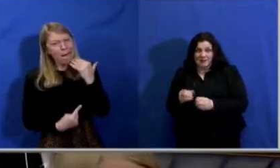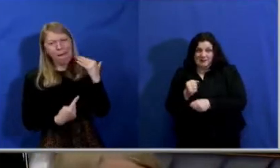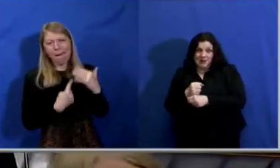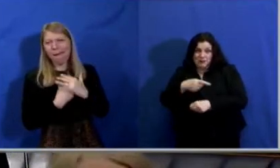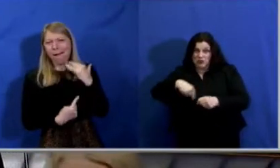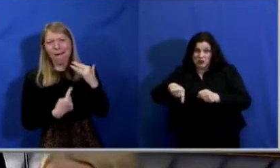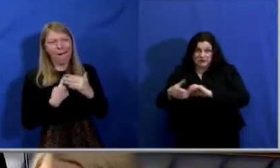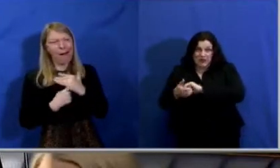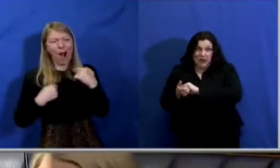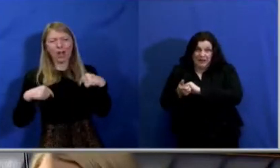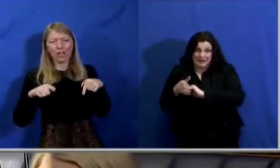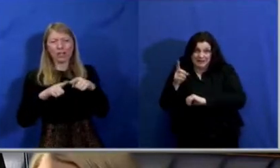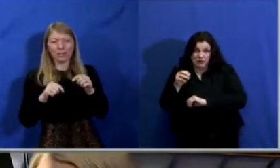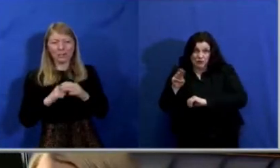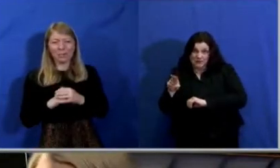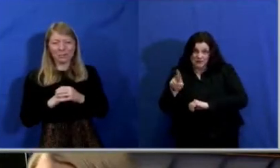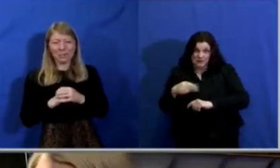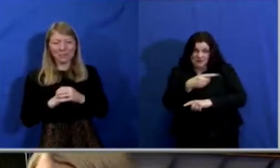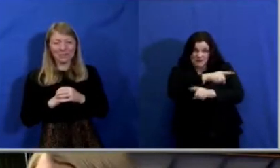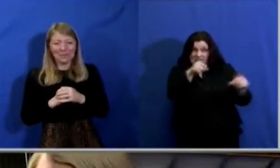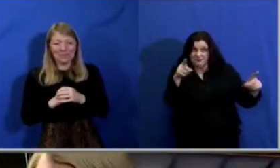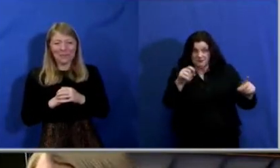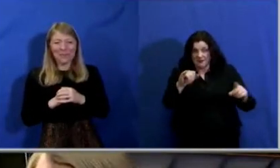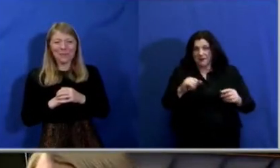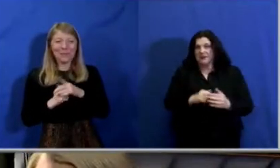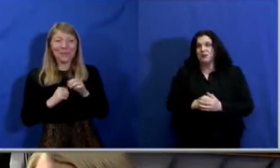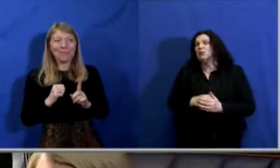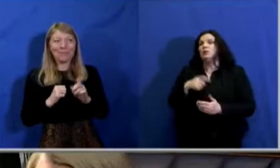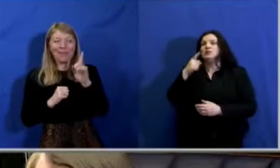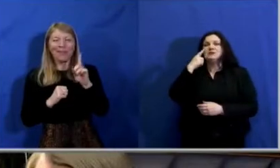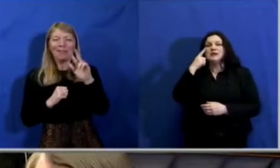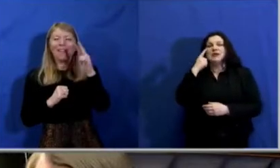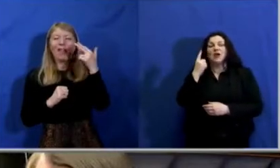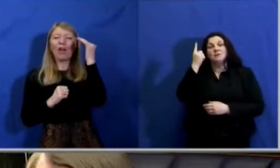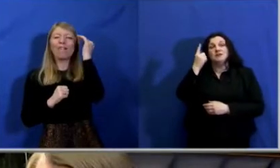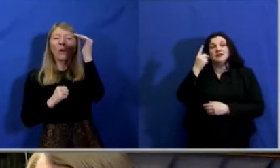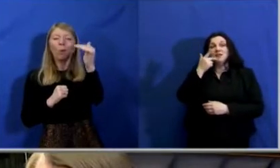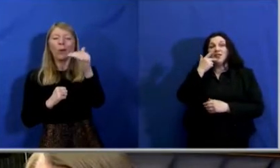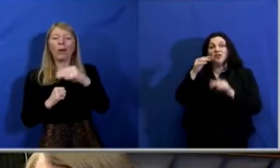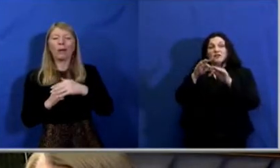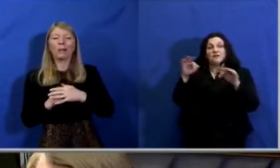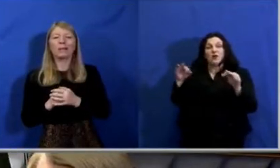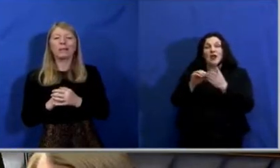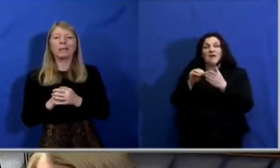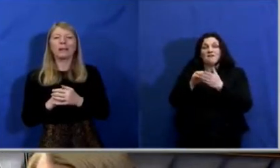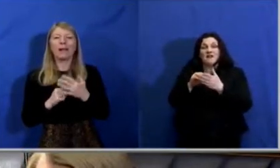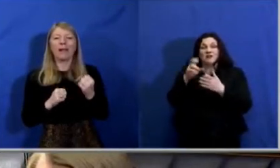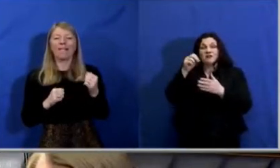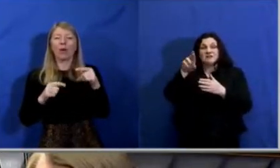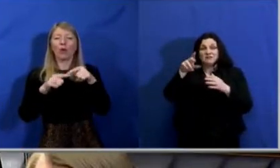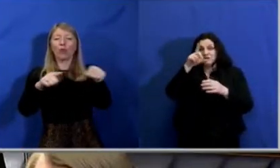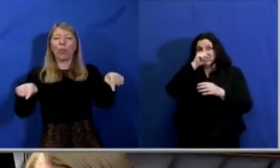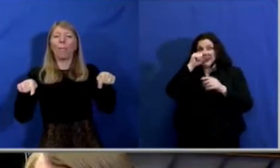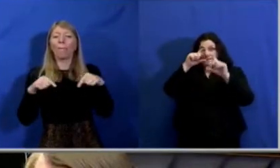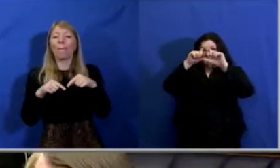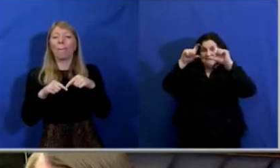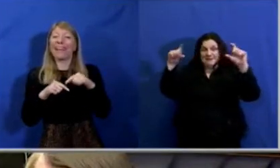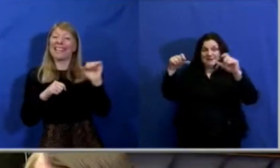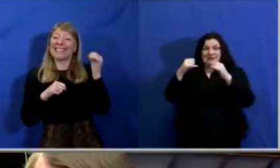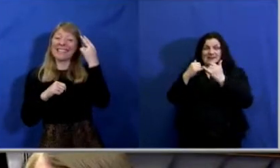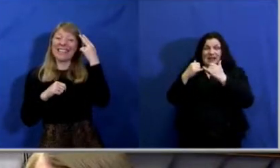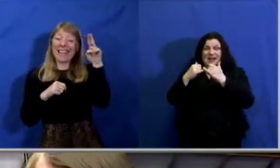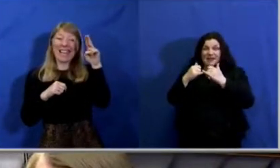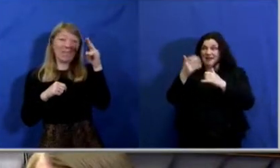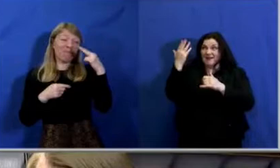floor, you'll find a room with Christopher's name on it. And it's like a museum. I just